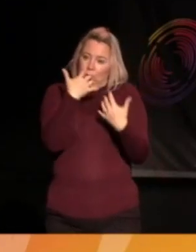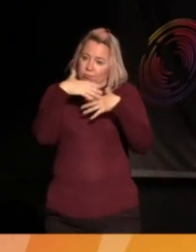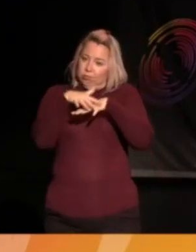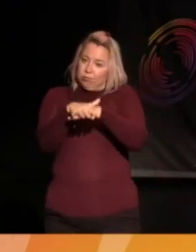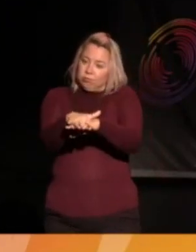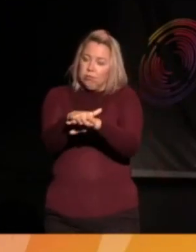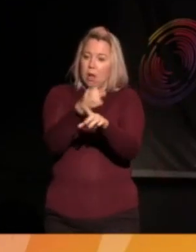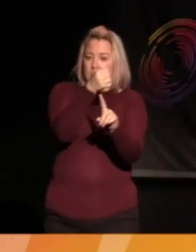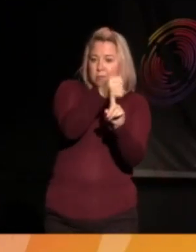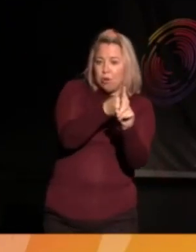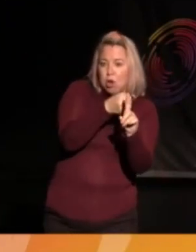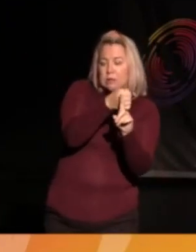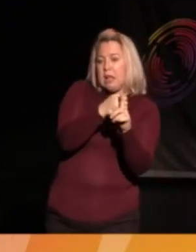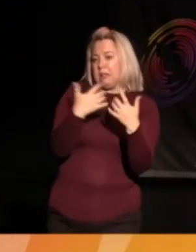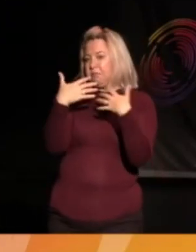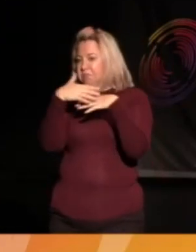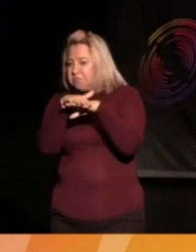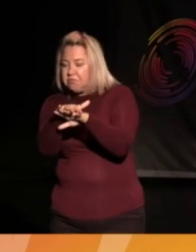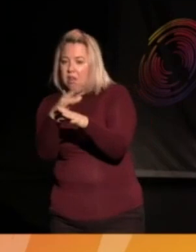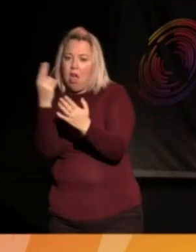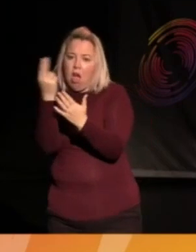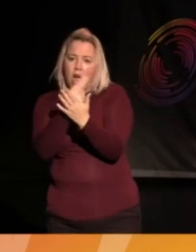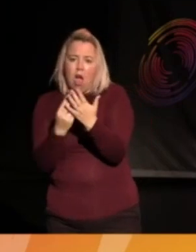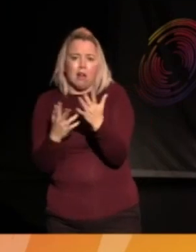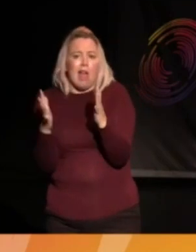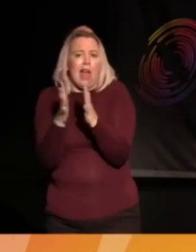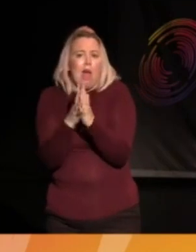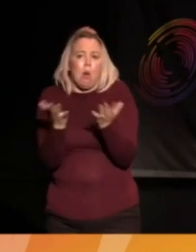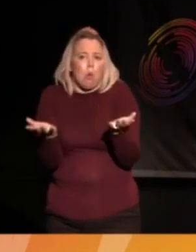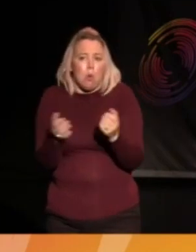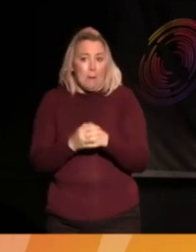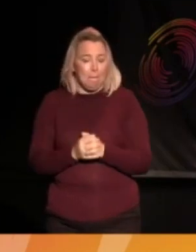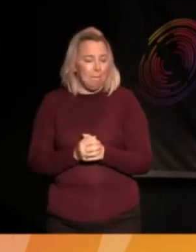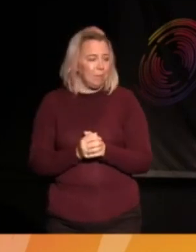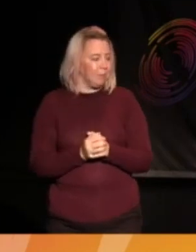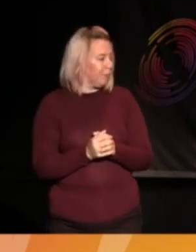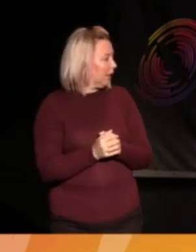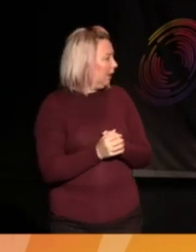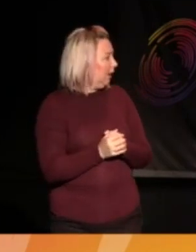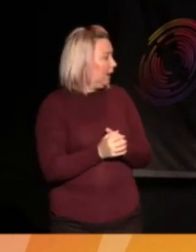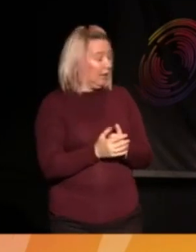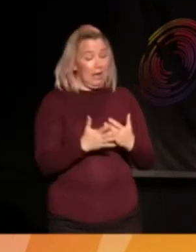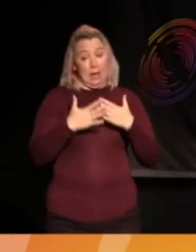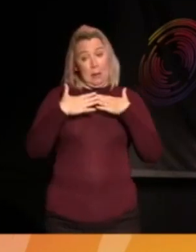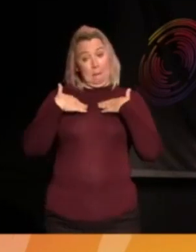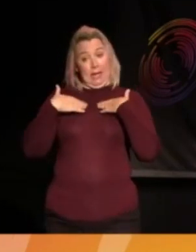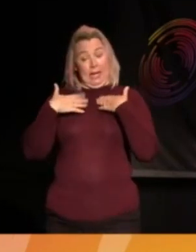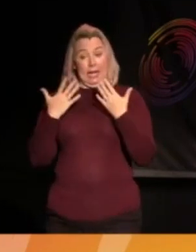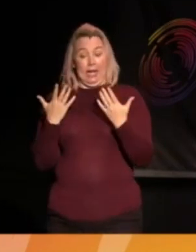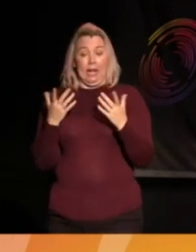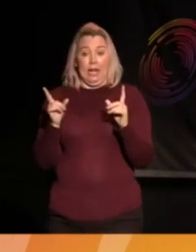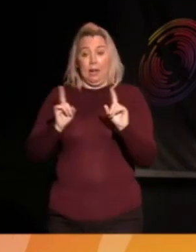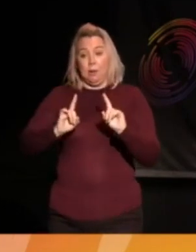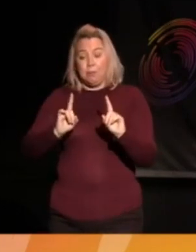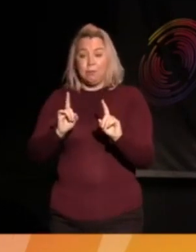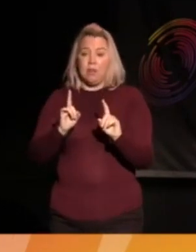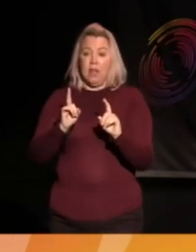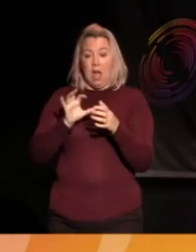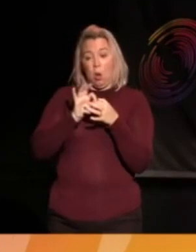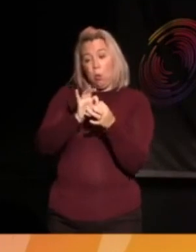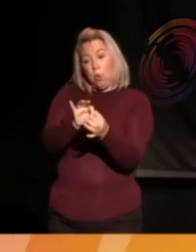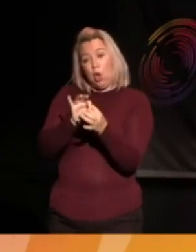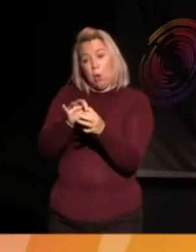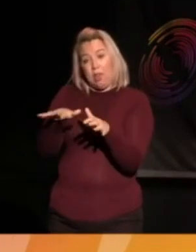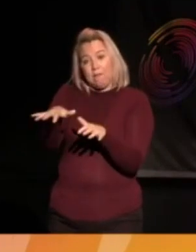You know, what's the way that you use your art to bring about change? Yeah. So, for myself, I work with families.